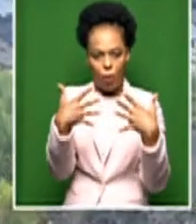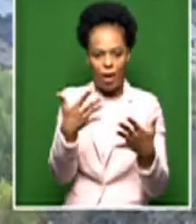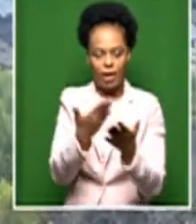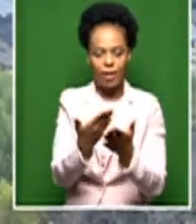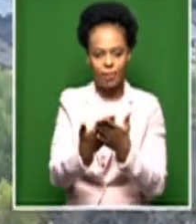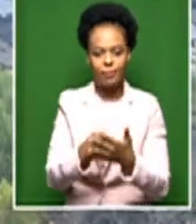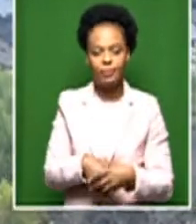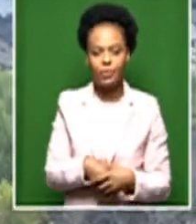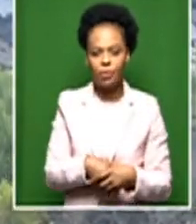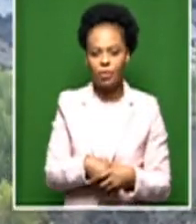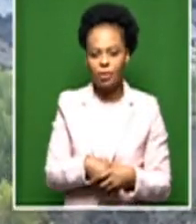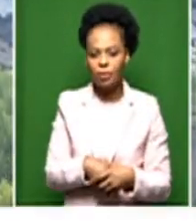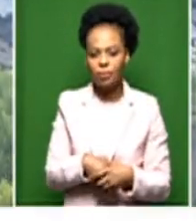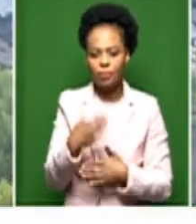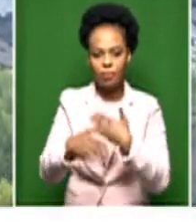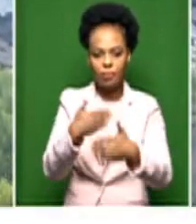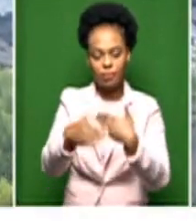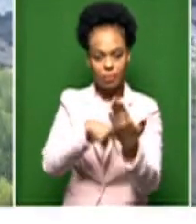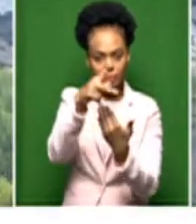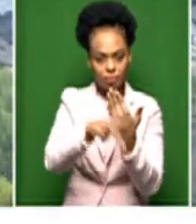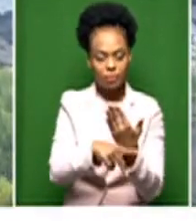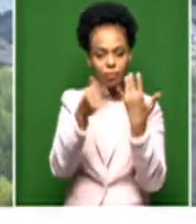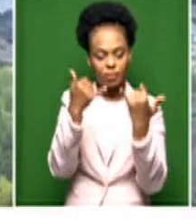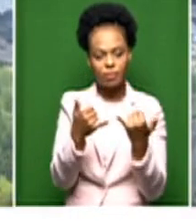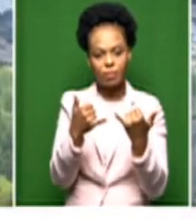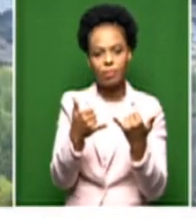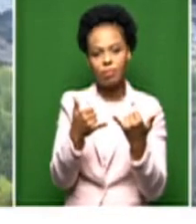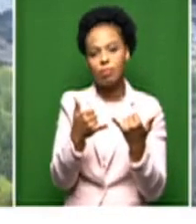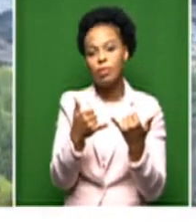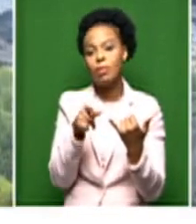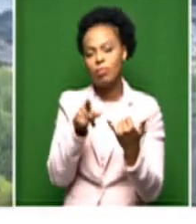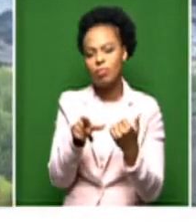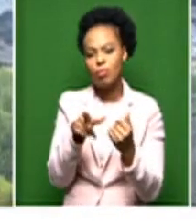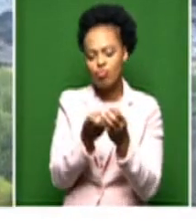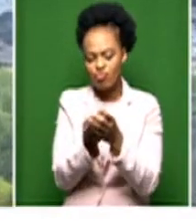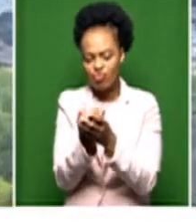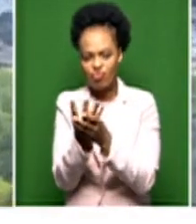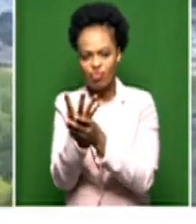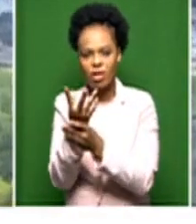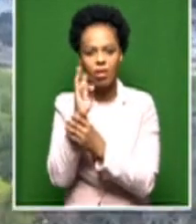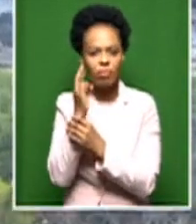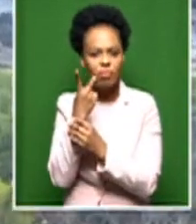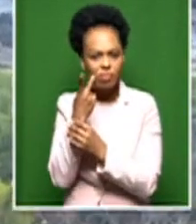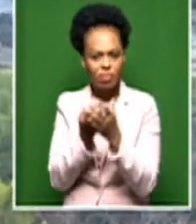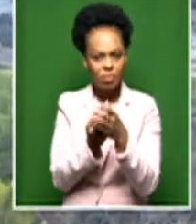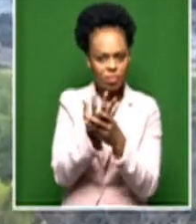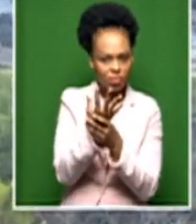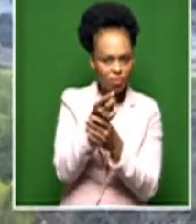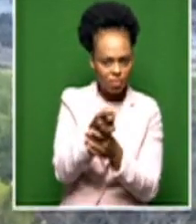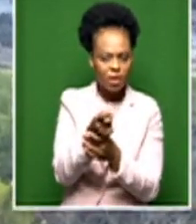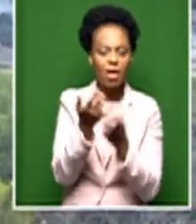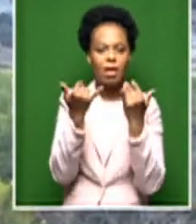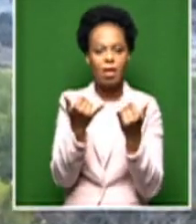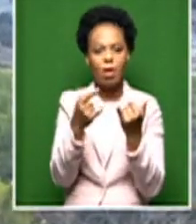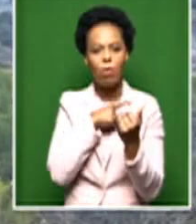We have an ongoing project where indigenous vegetation is planted and grown in boulders to